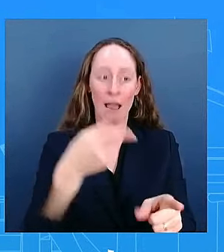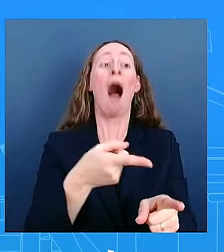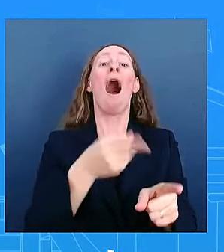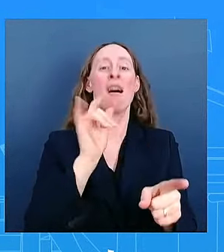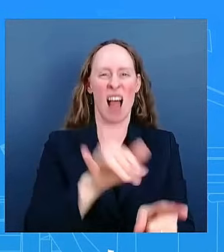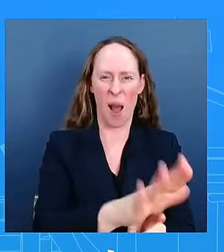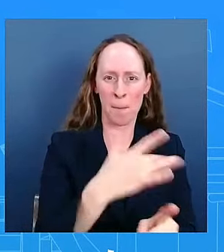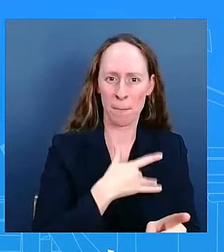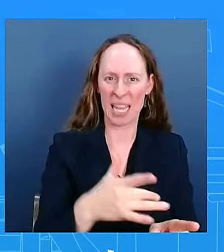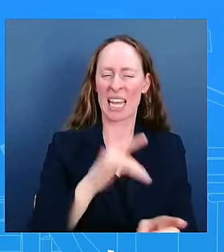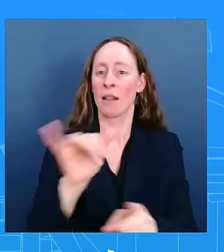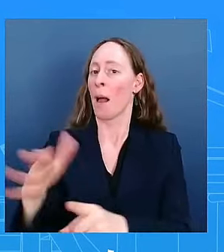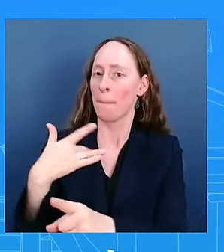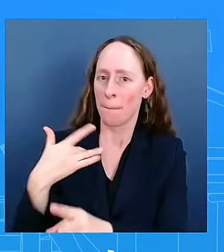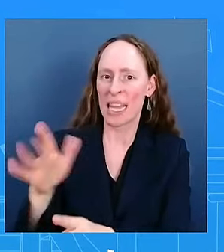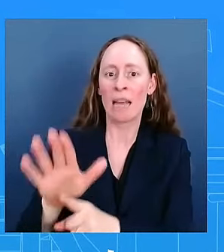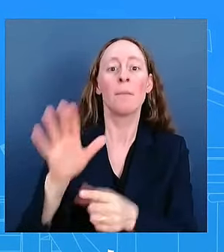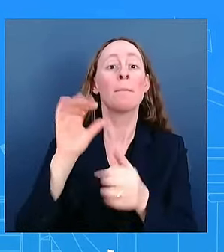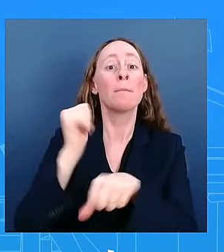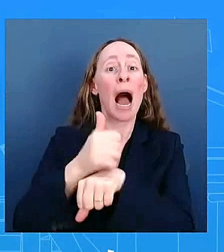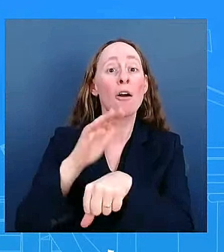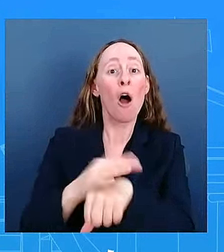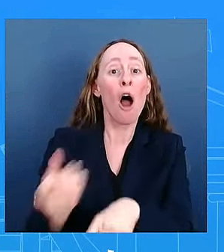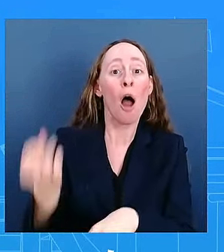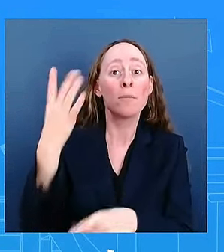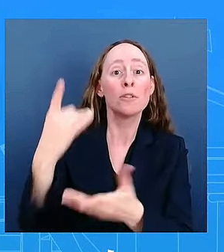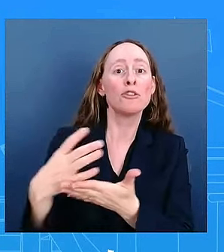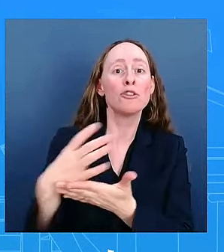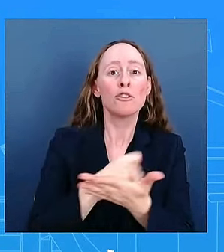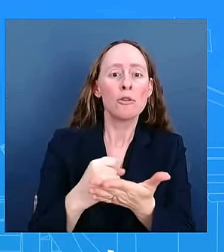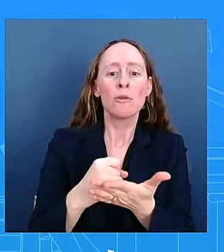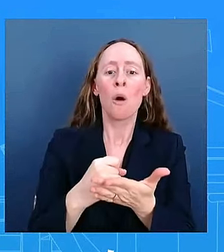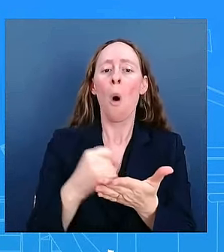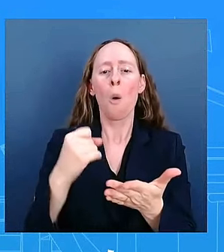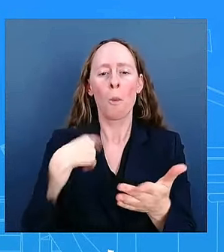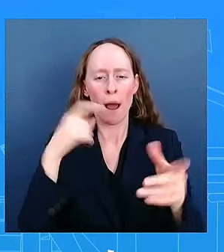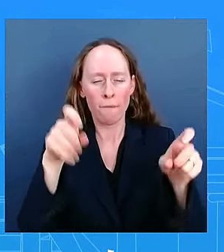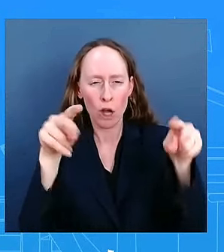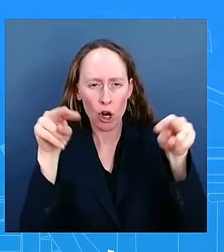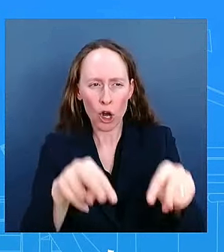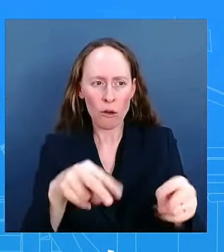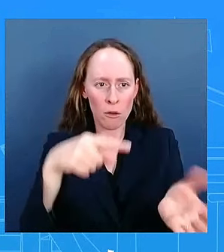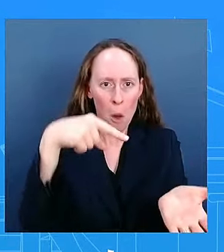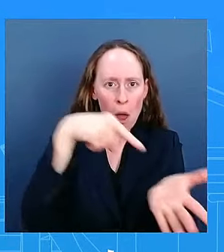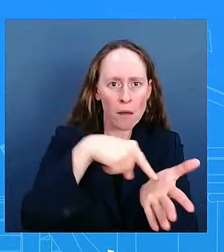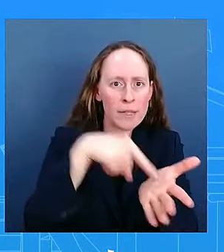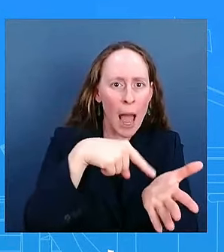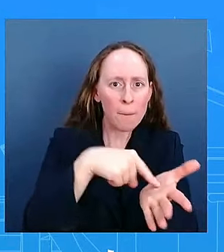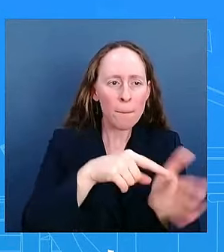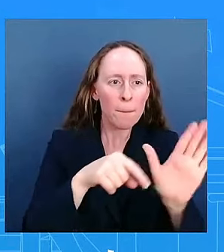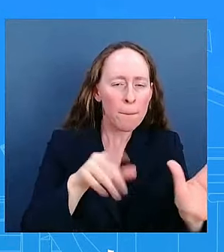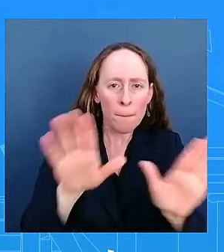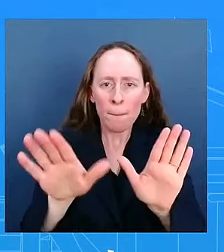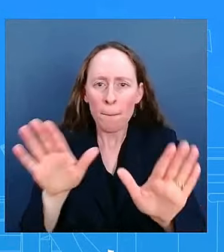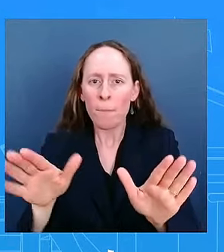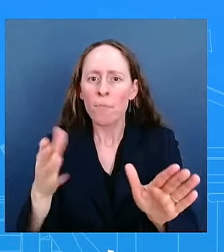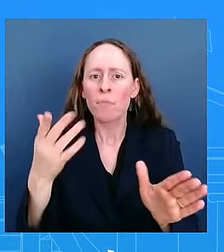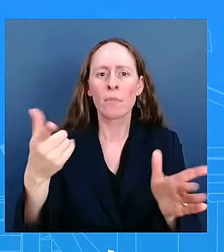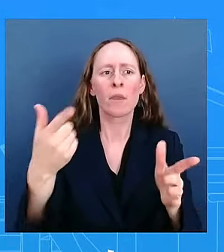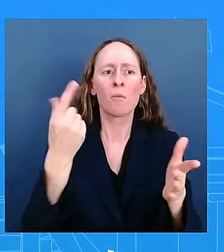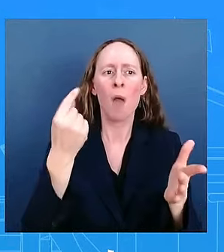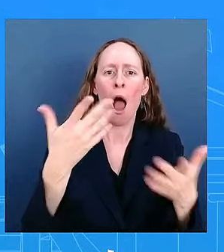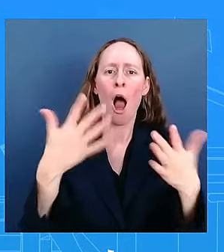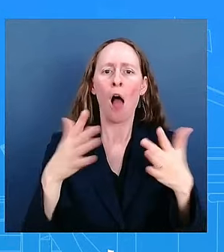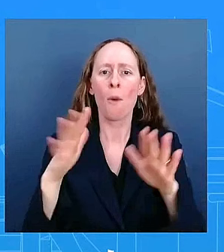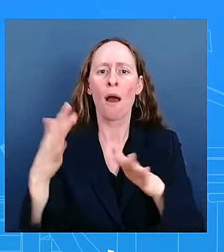obligations how much people are um how uh what what uh is the burden on their income when they have